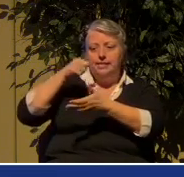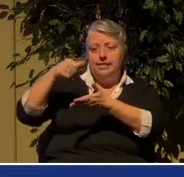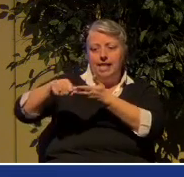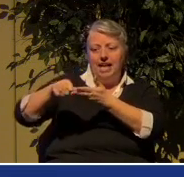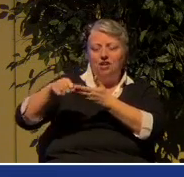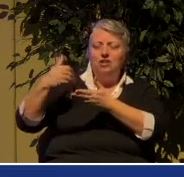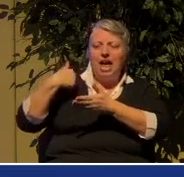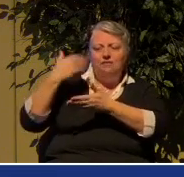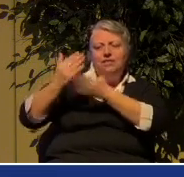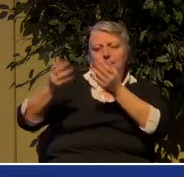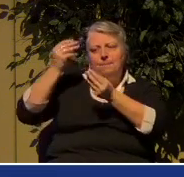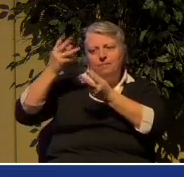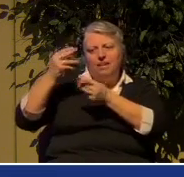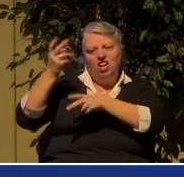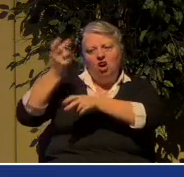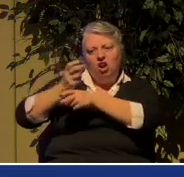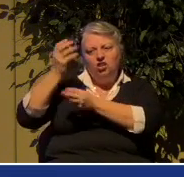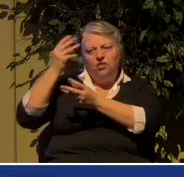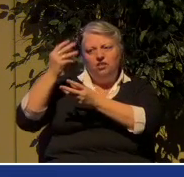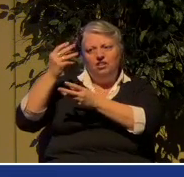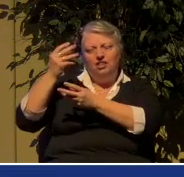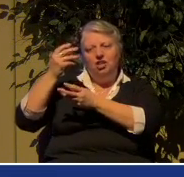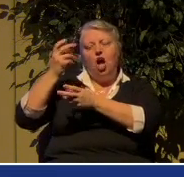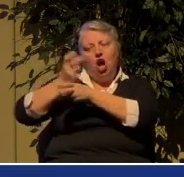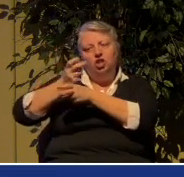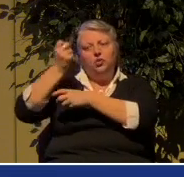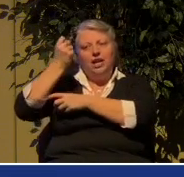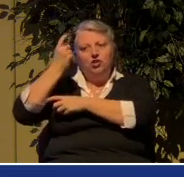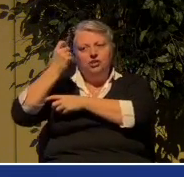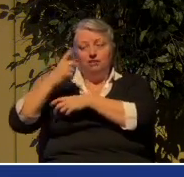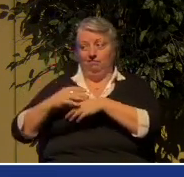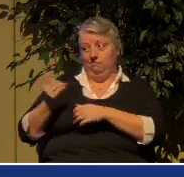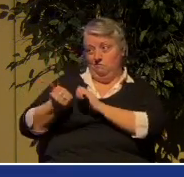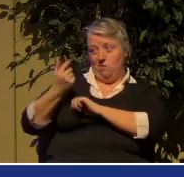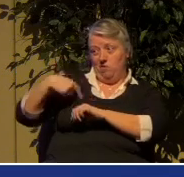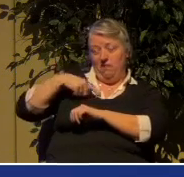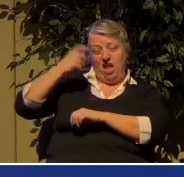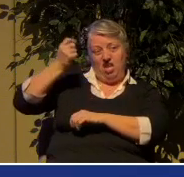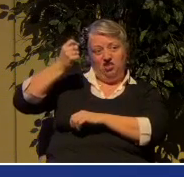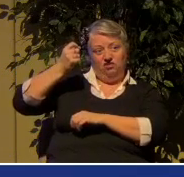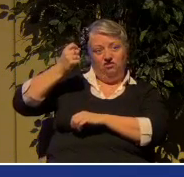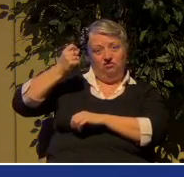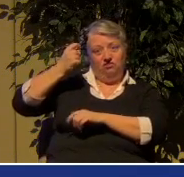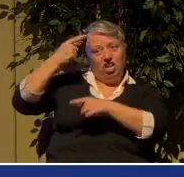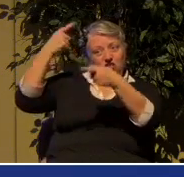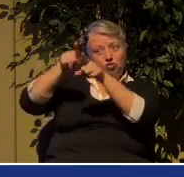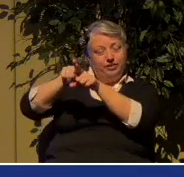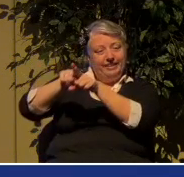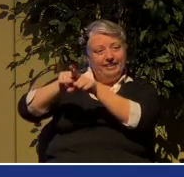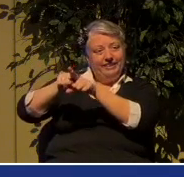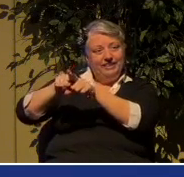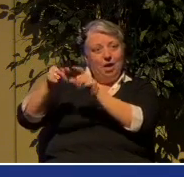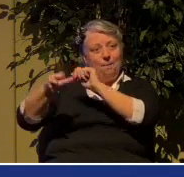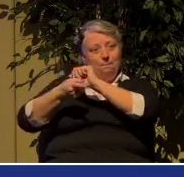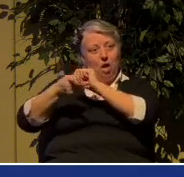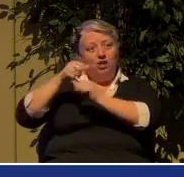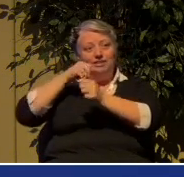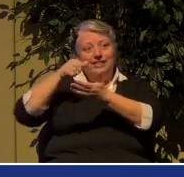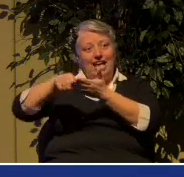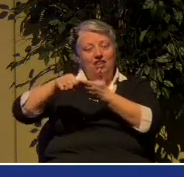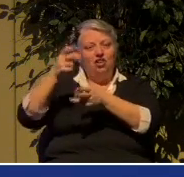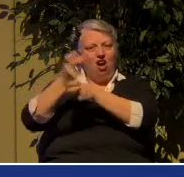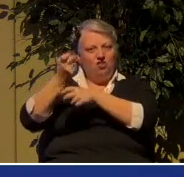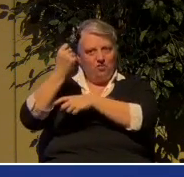Yeah, most of us, I think, would agree with that. Some things that are hard to understand, are which ignorant and